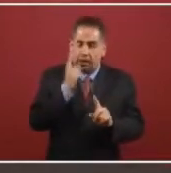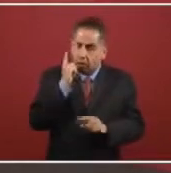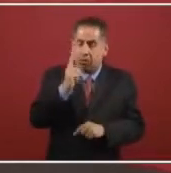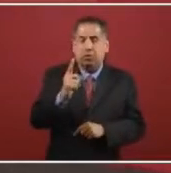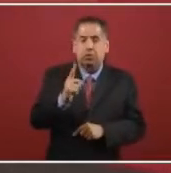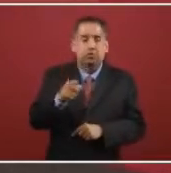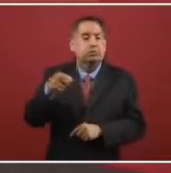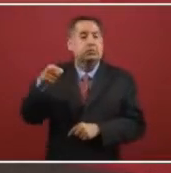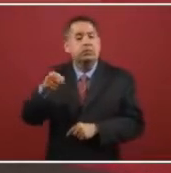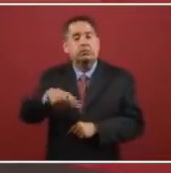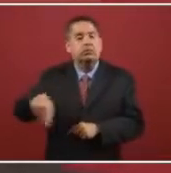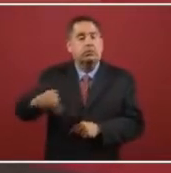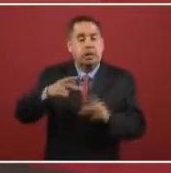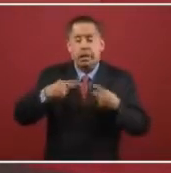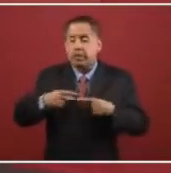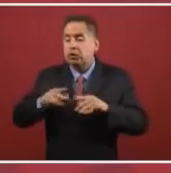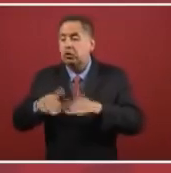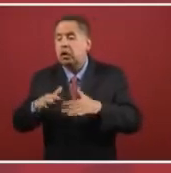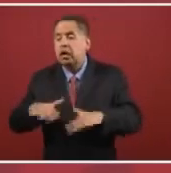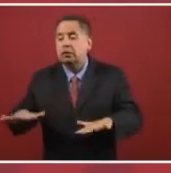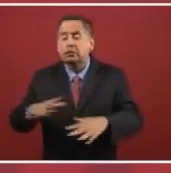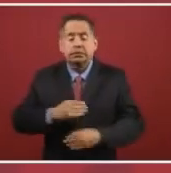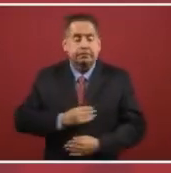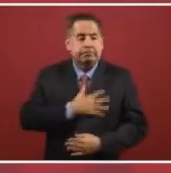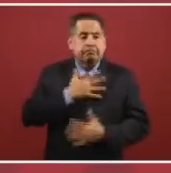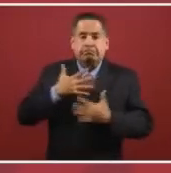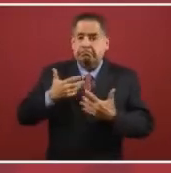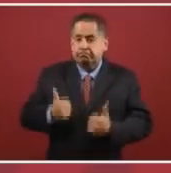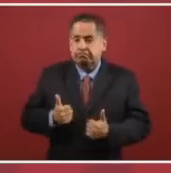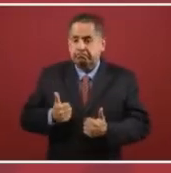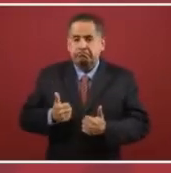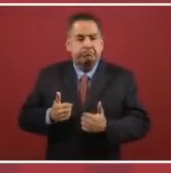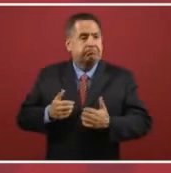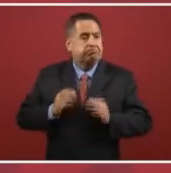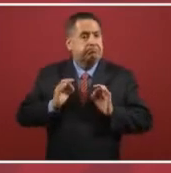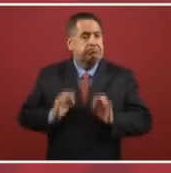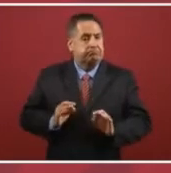Anything that we can do. In order to,